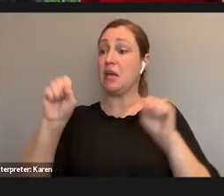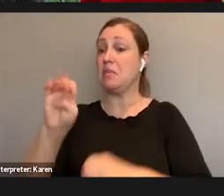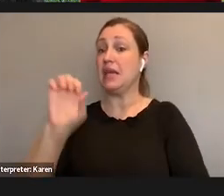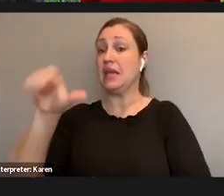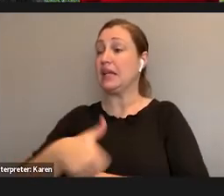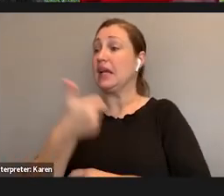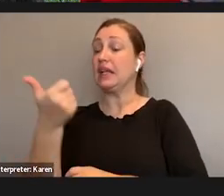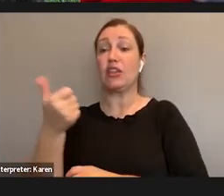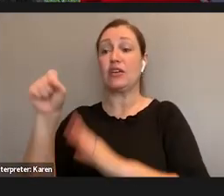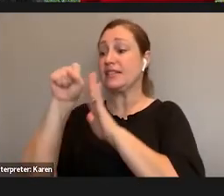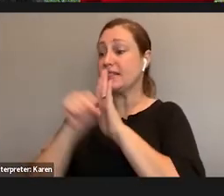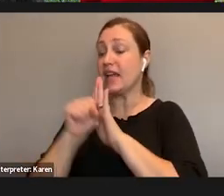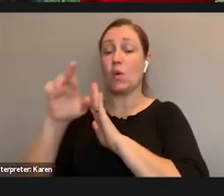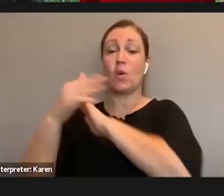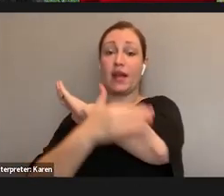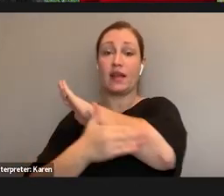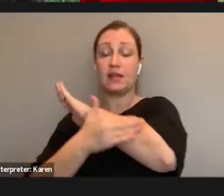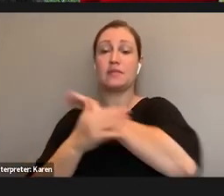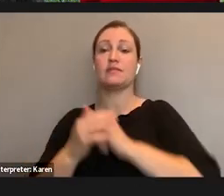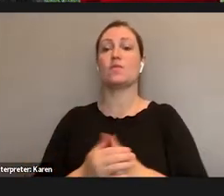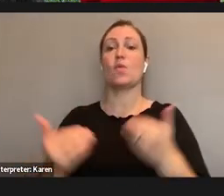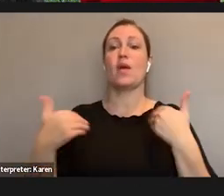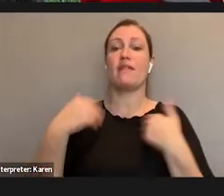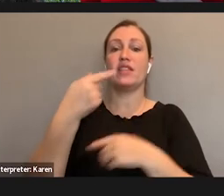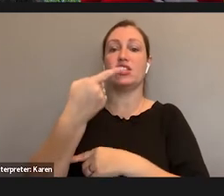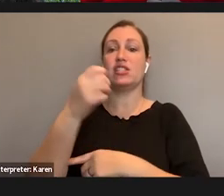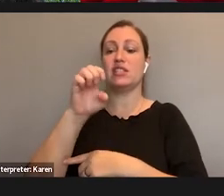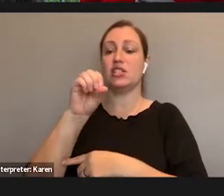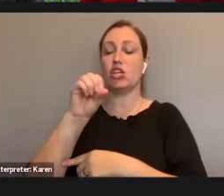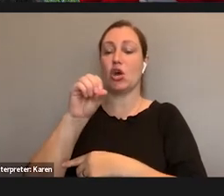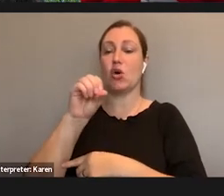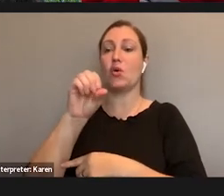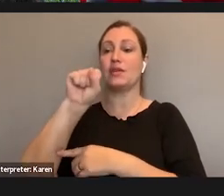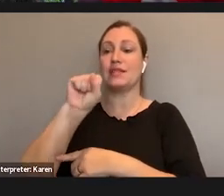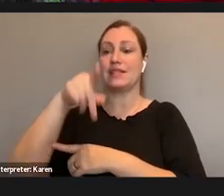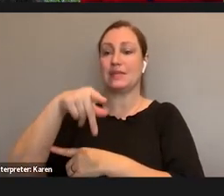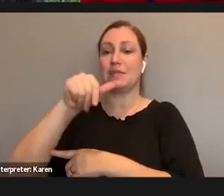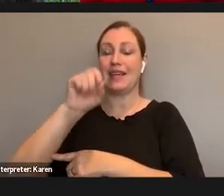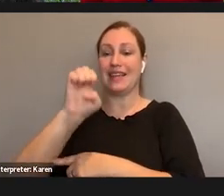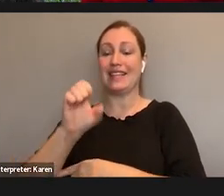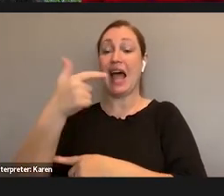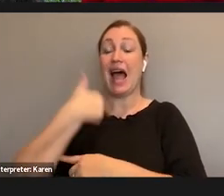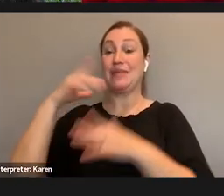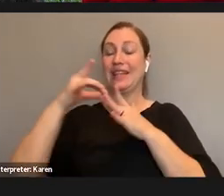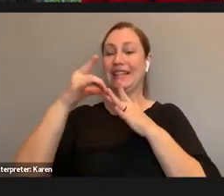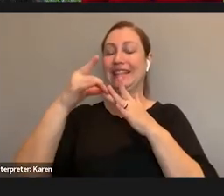such program is the Geospace Project. This is, I'm the lead PI on this project, full disclosure.